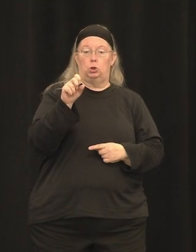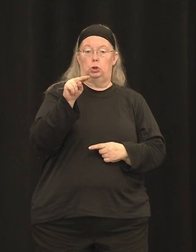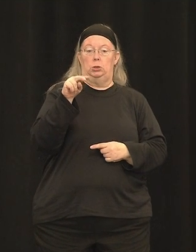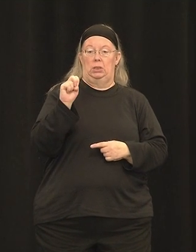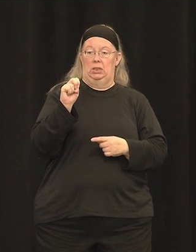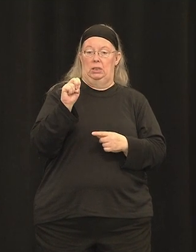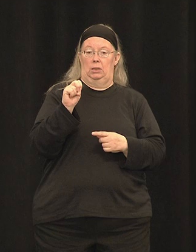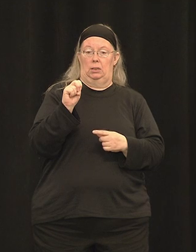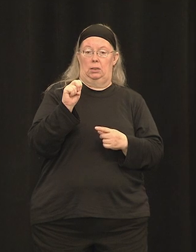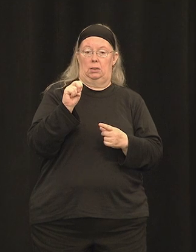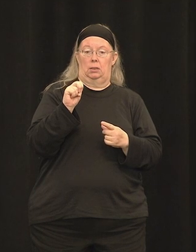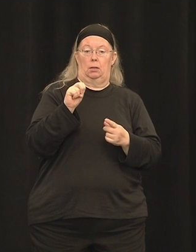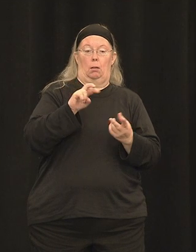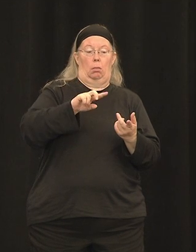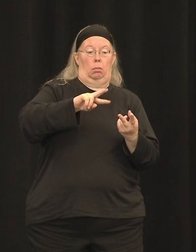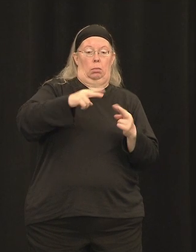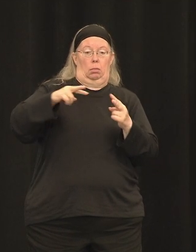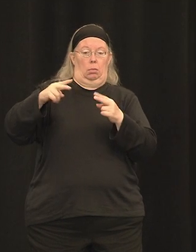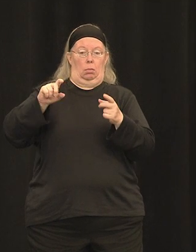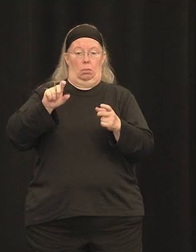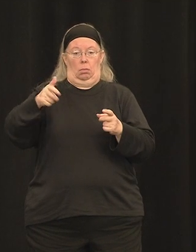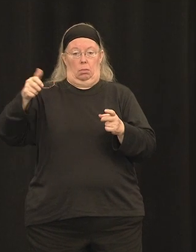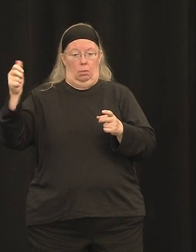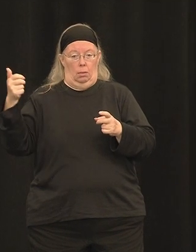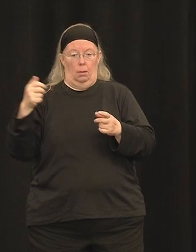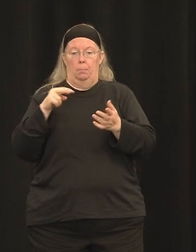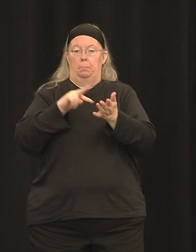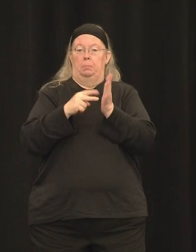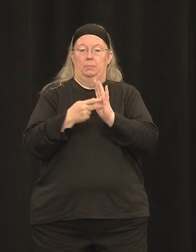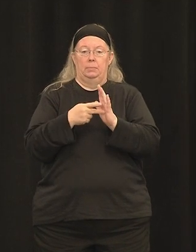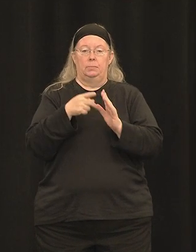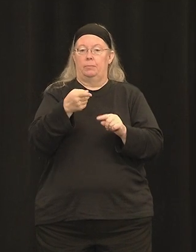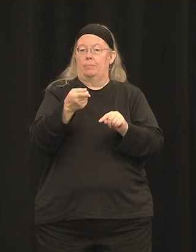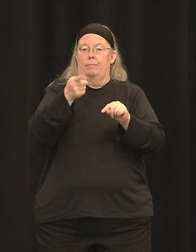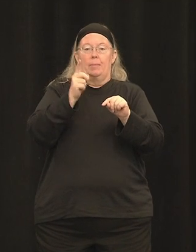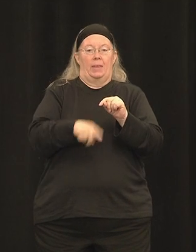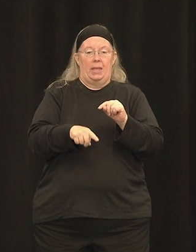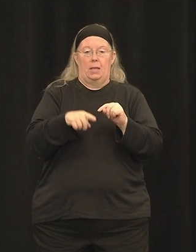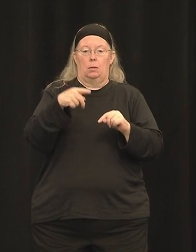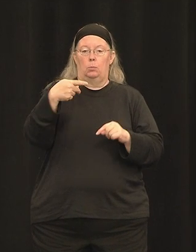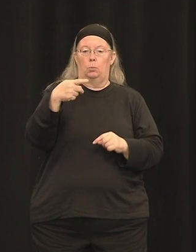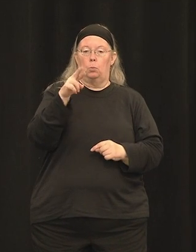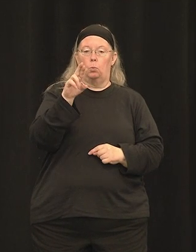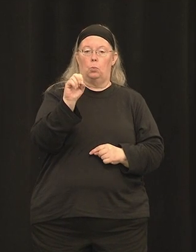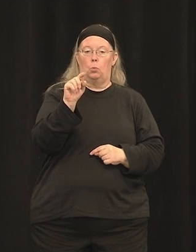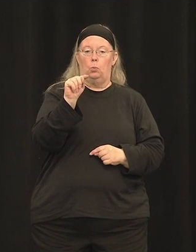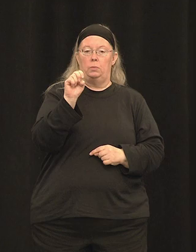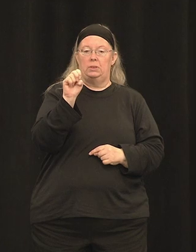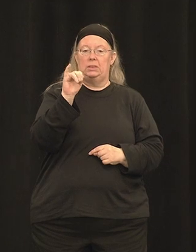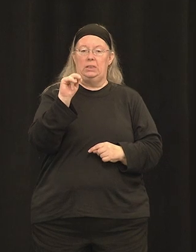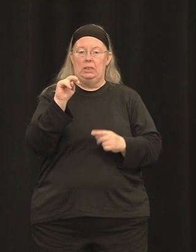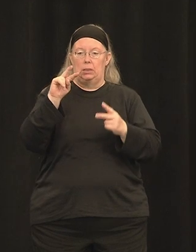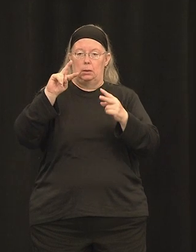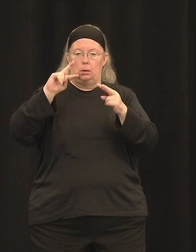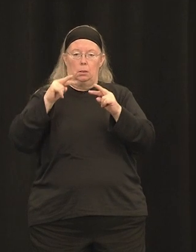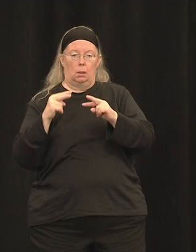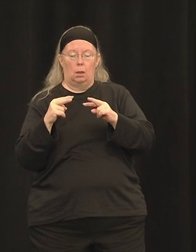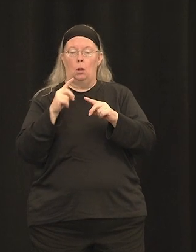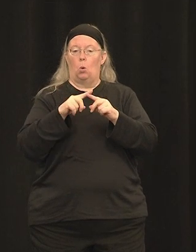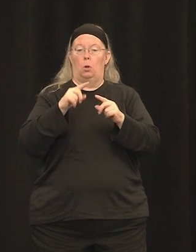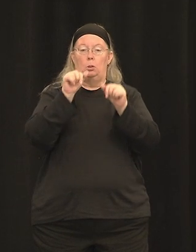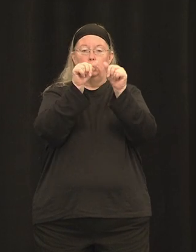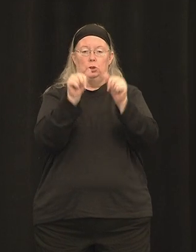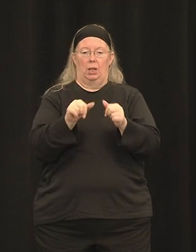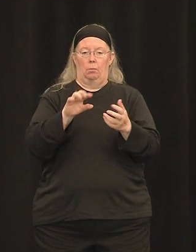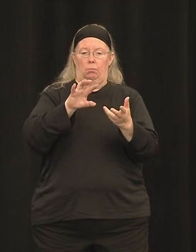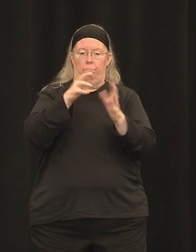protein that it's supposed to make. Or it makes a protein, but it's got a really funky shape and it can't do its job properly. So myosin 7A